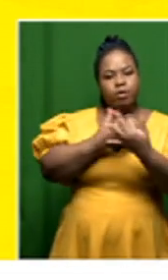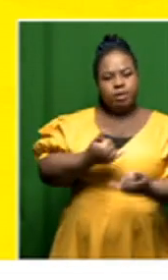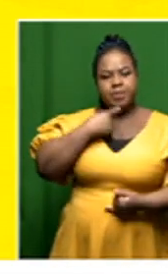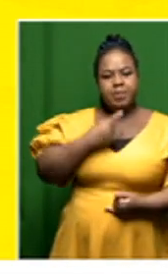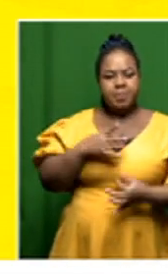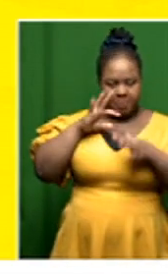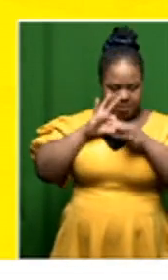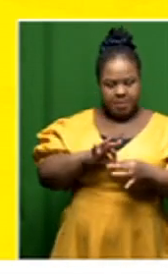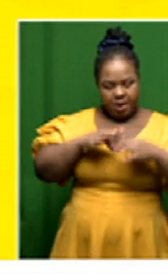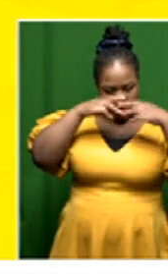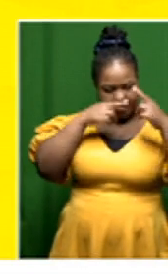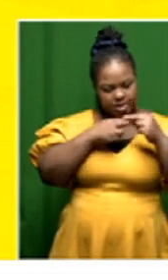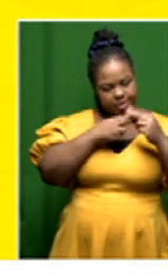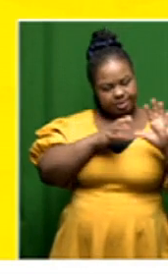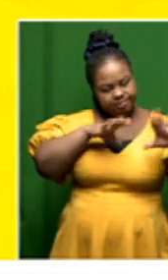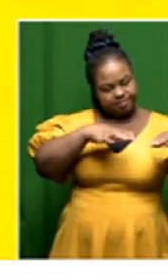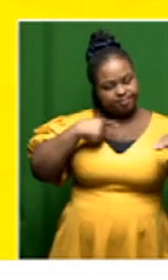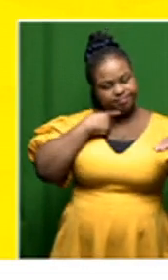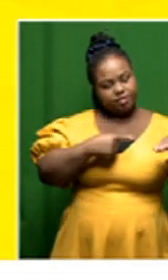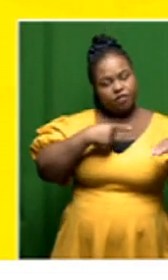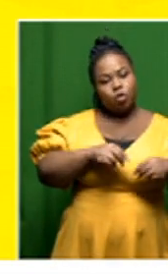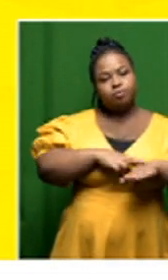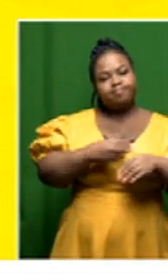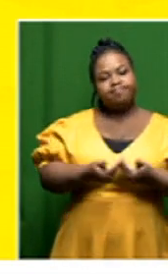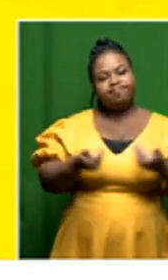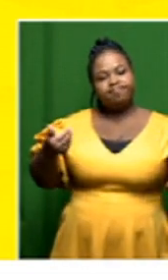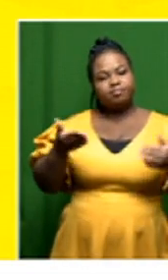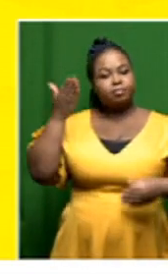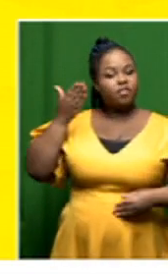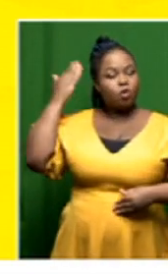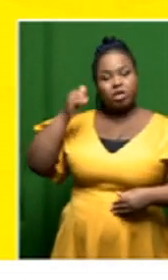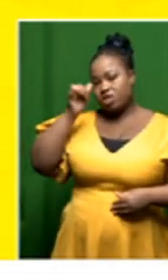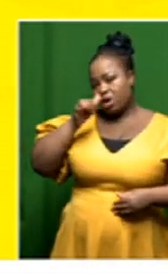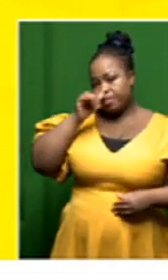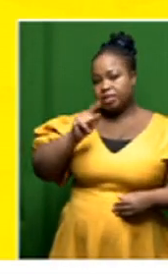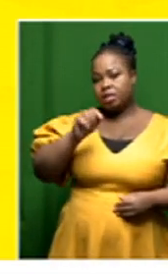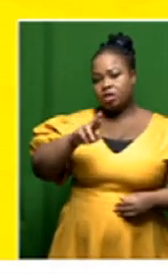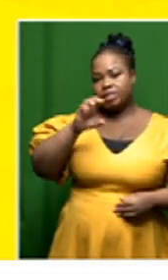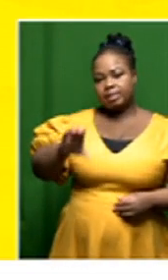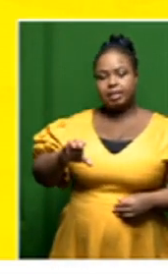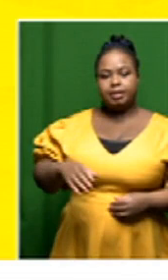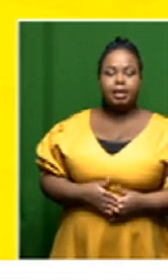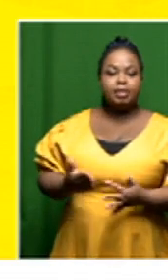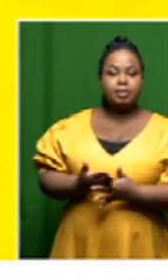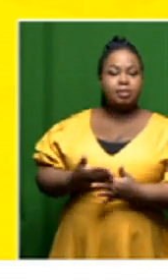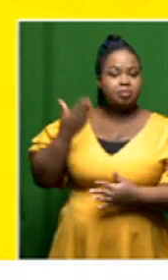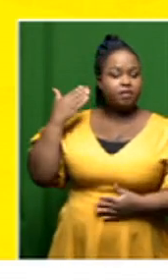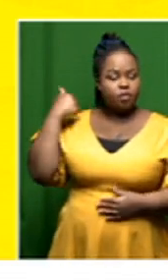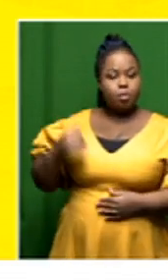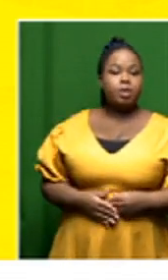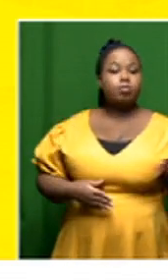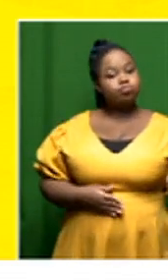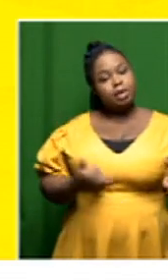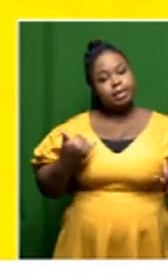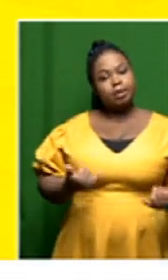to dedicate units that will prosecute apartheid crimes and the truth and reconciliation commission cases and joining